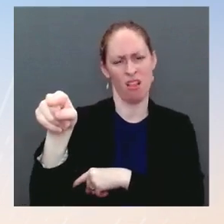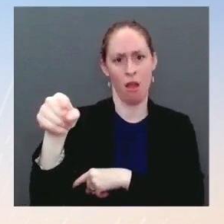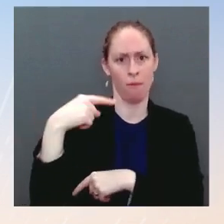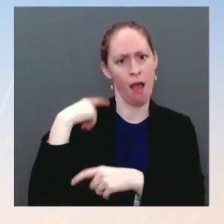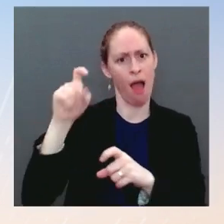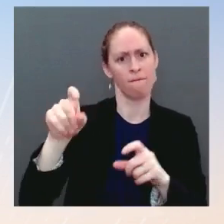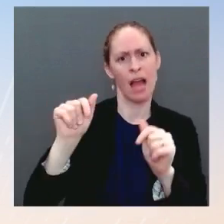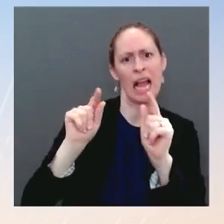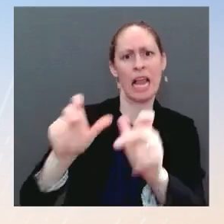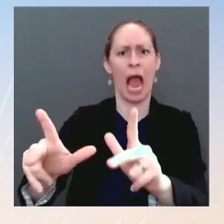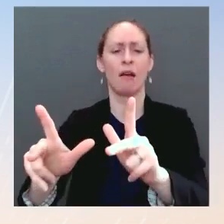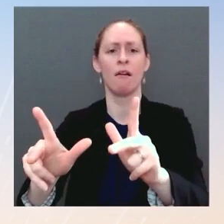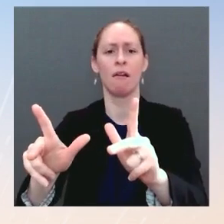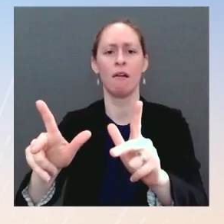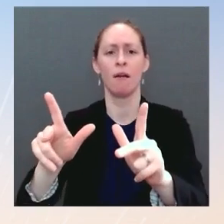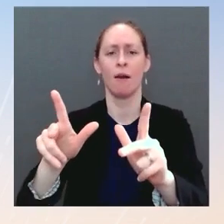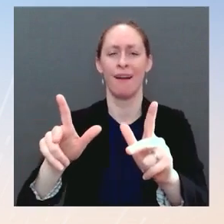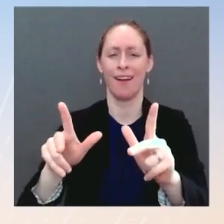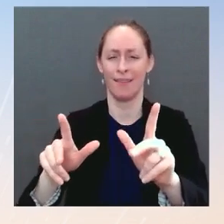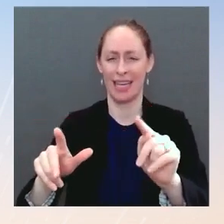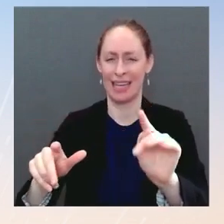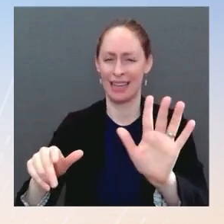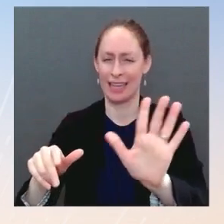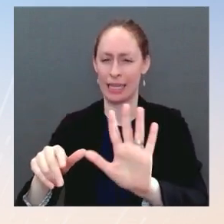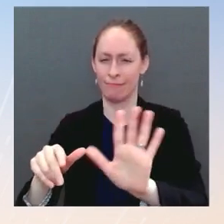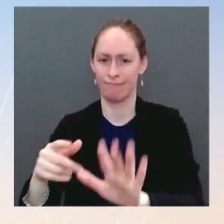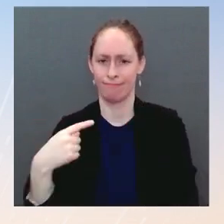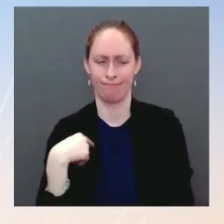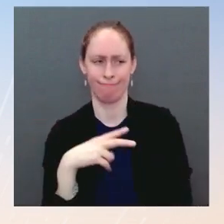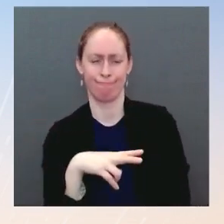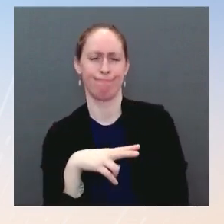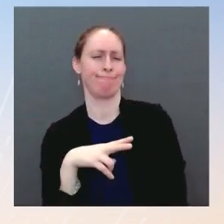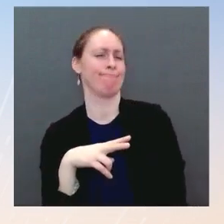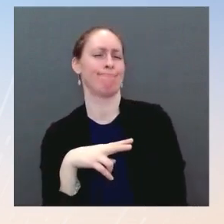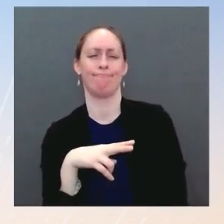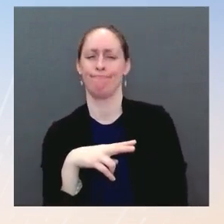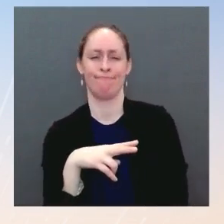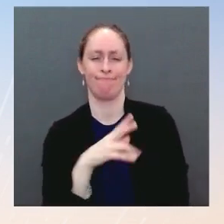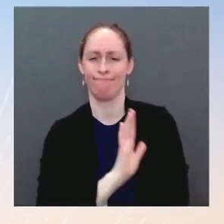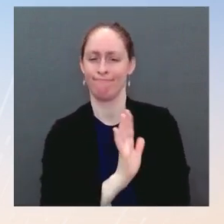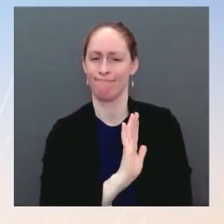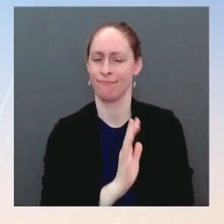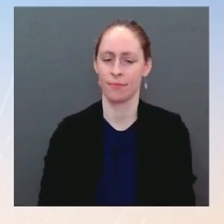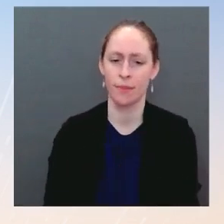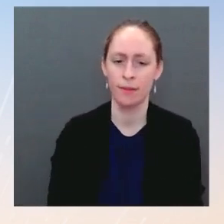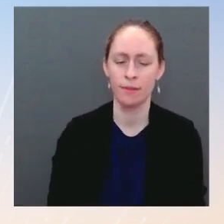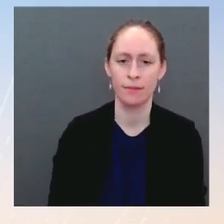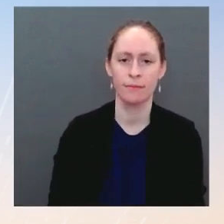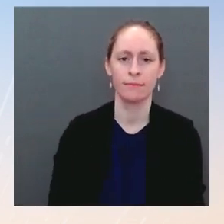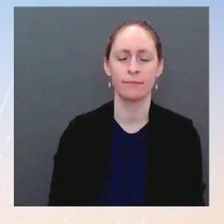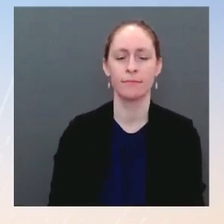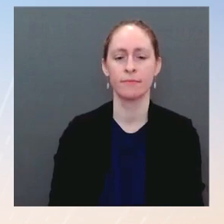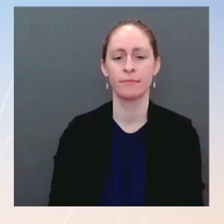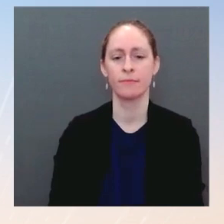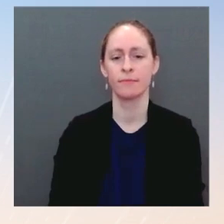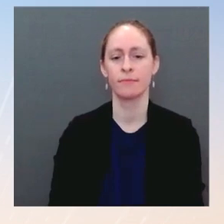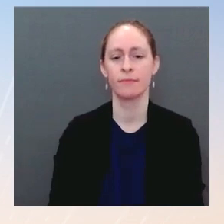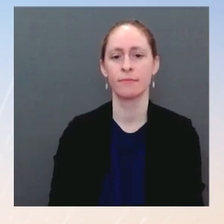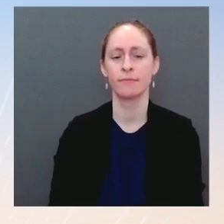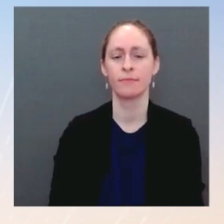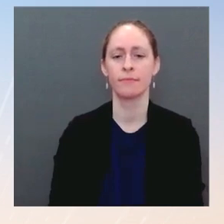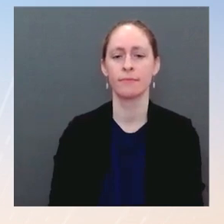in foreign policy. Go ahead. The Hi. Yesterday, Senator Schatz, who chairs the Senate Indian Affairs Committee, wrote to the President